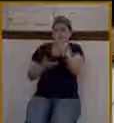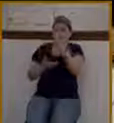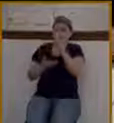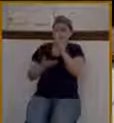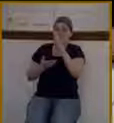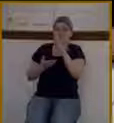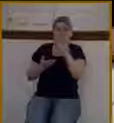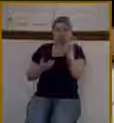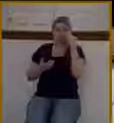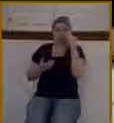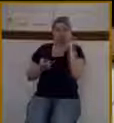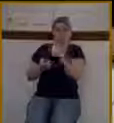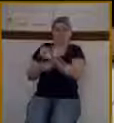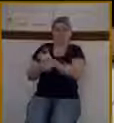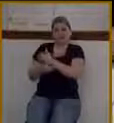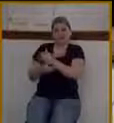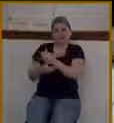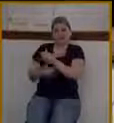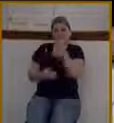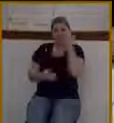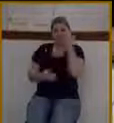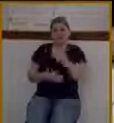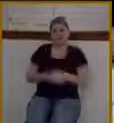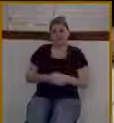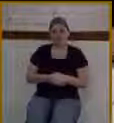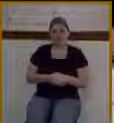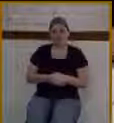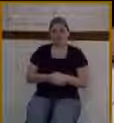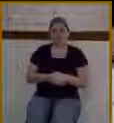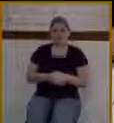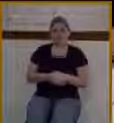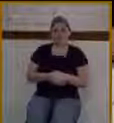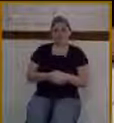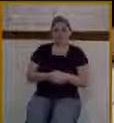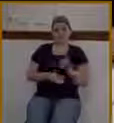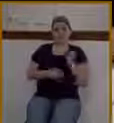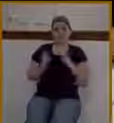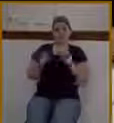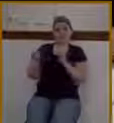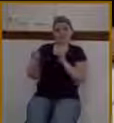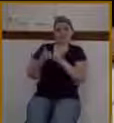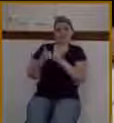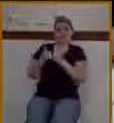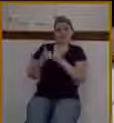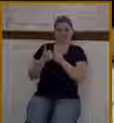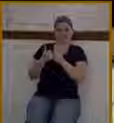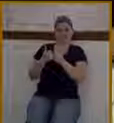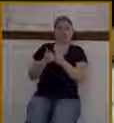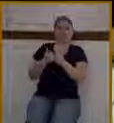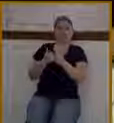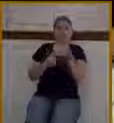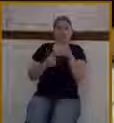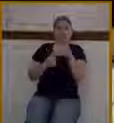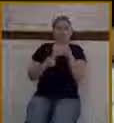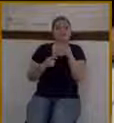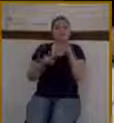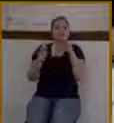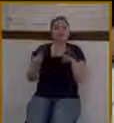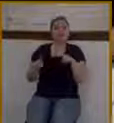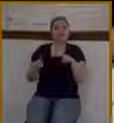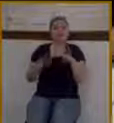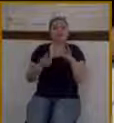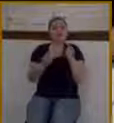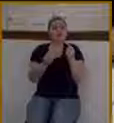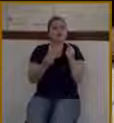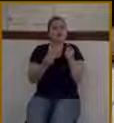And Jesus knew that they would perhaps be challenged. And he said when they come and say, You know, why are you doing this? You just say the Lord has need of him. The word there, Lord,